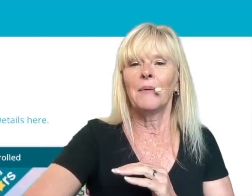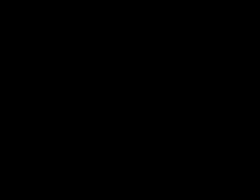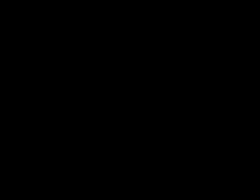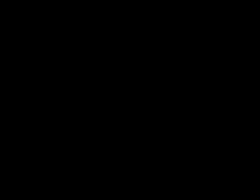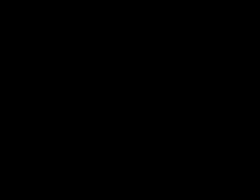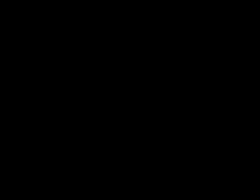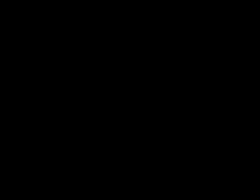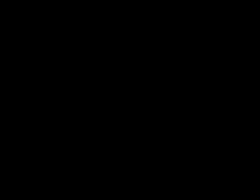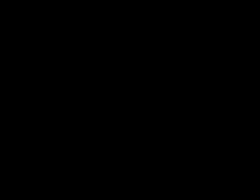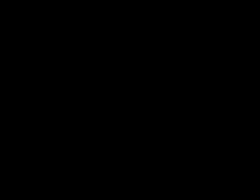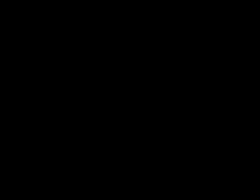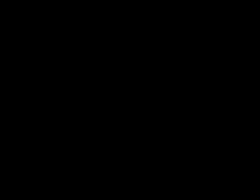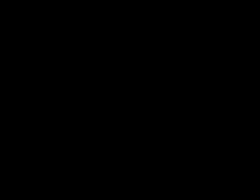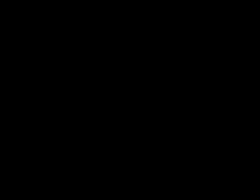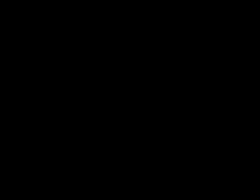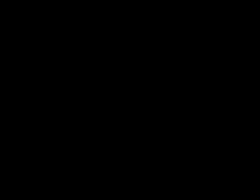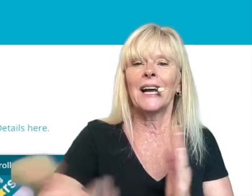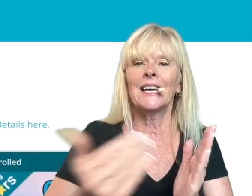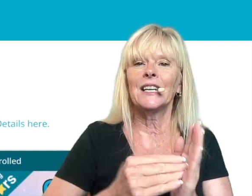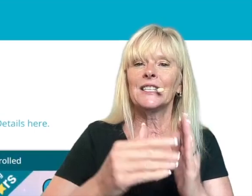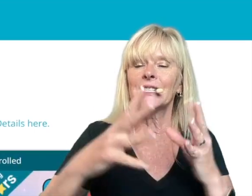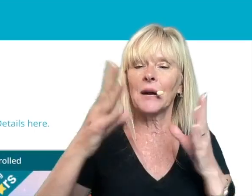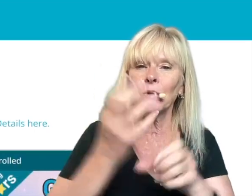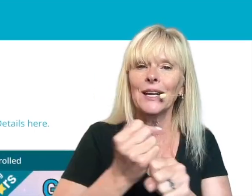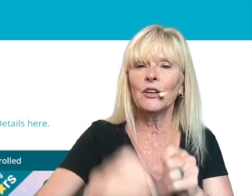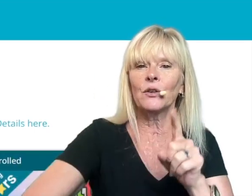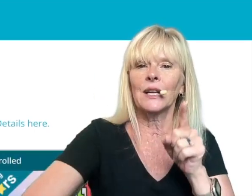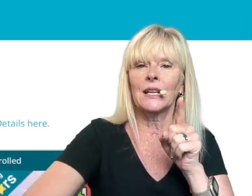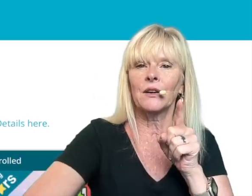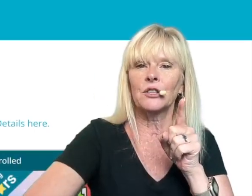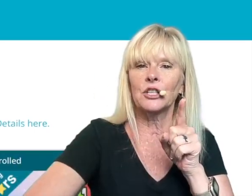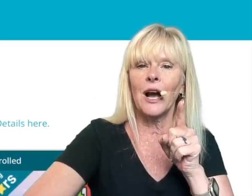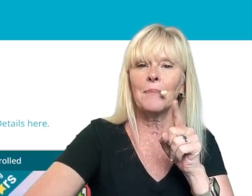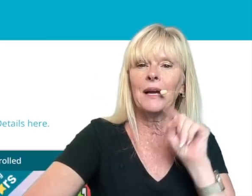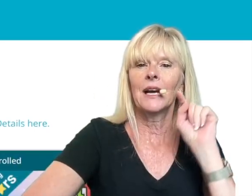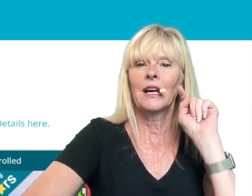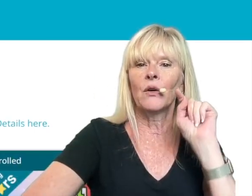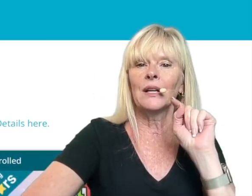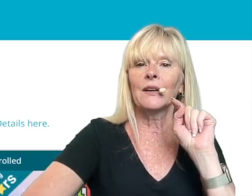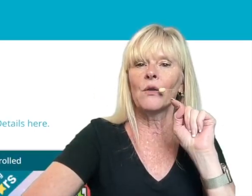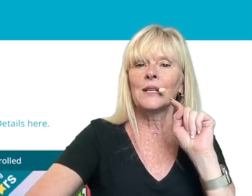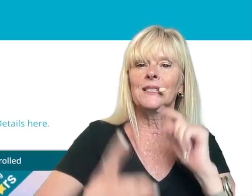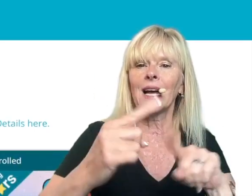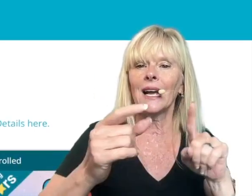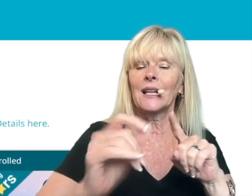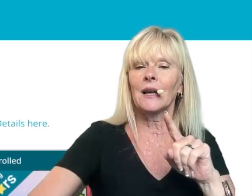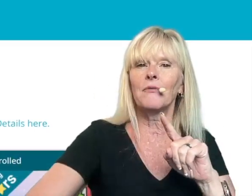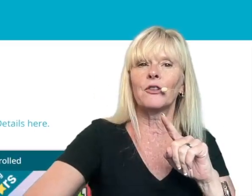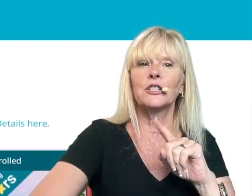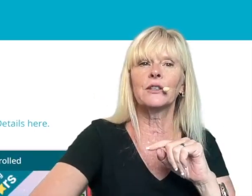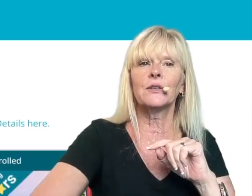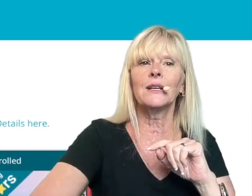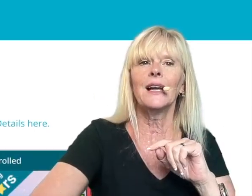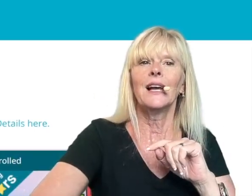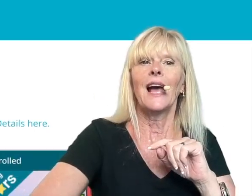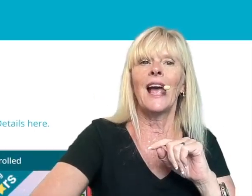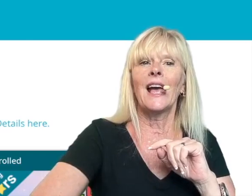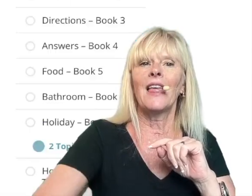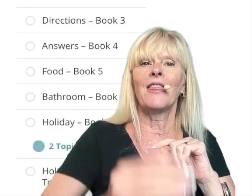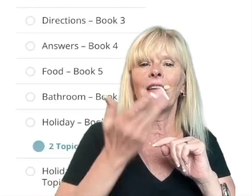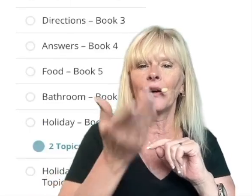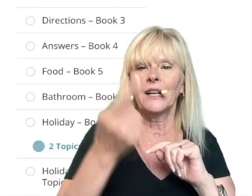again in summary you're going to click on shop go click on sign club for children